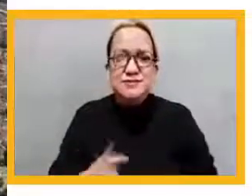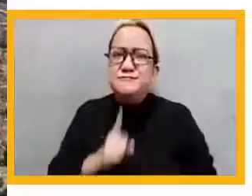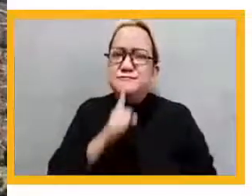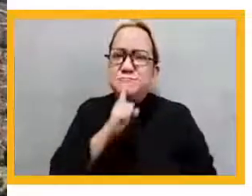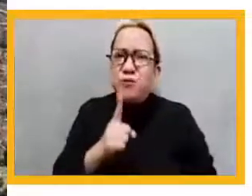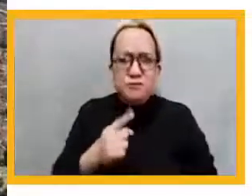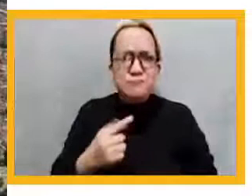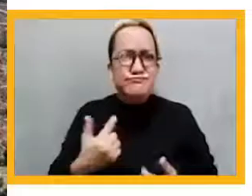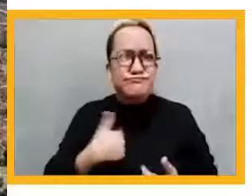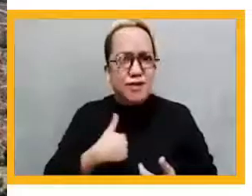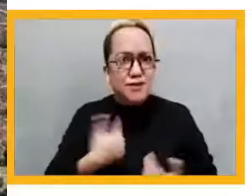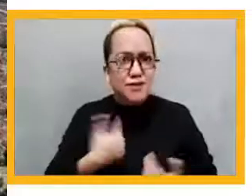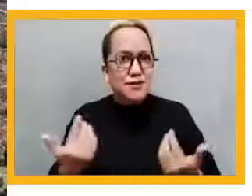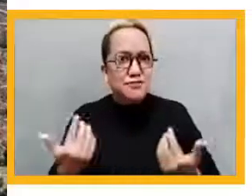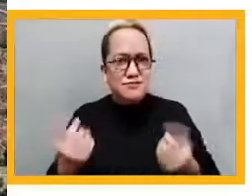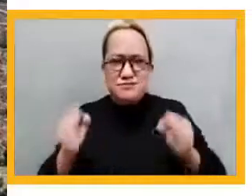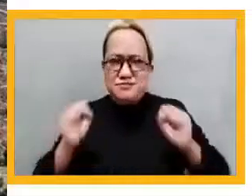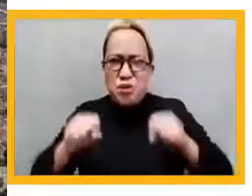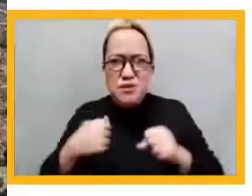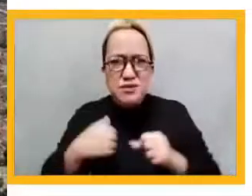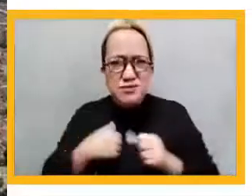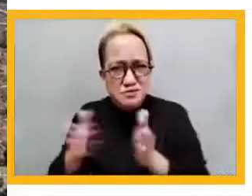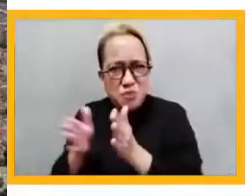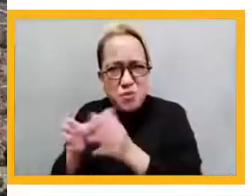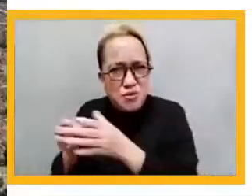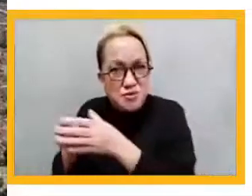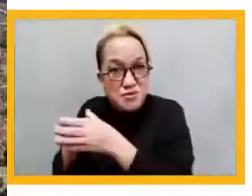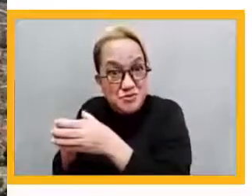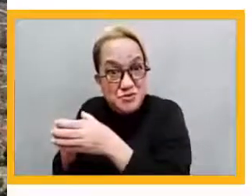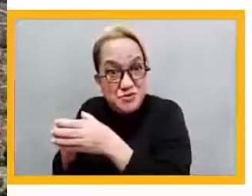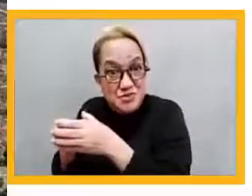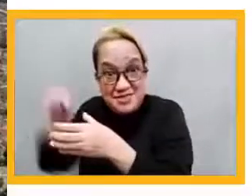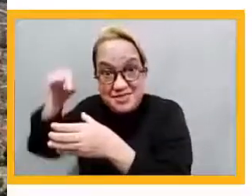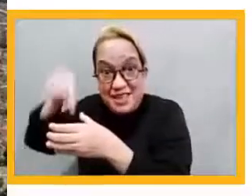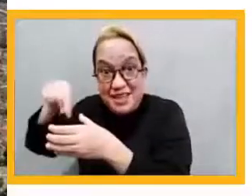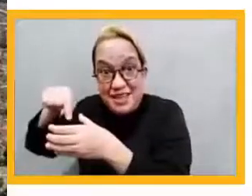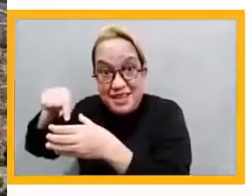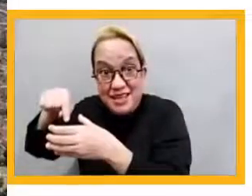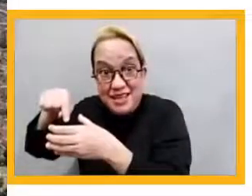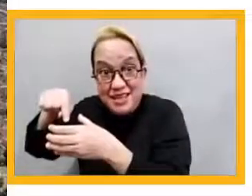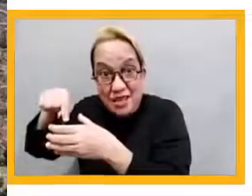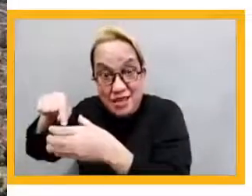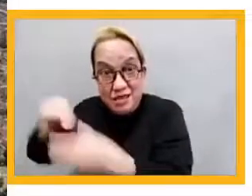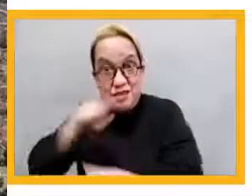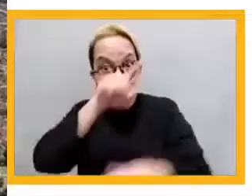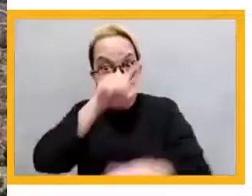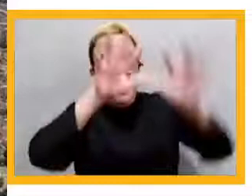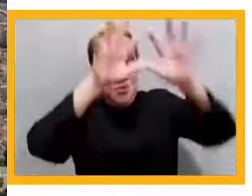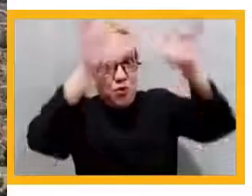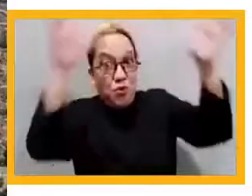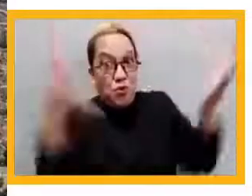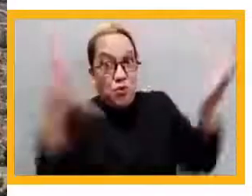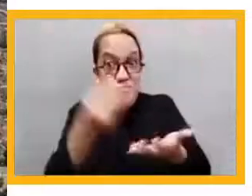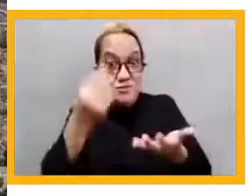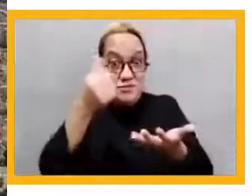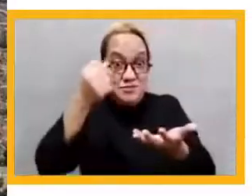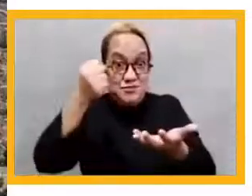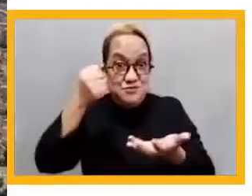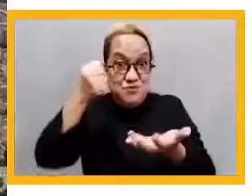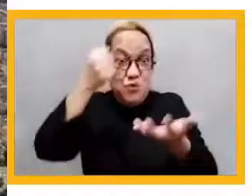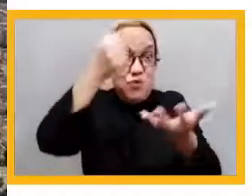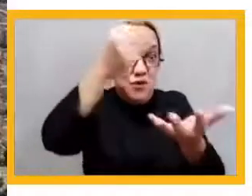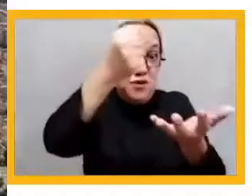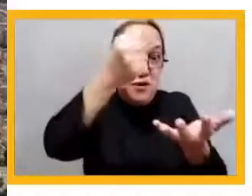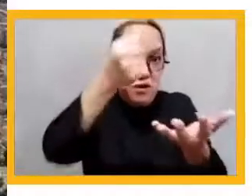once the World Bank selected it as one of the three innovations worldwide that had successfully impacted national policies.